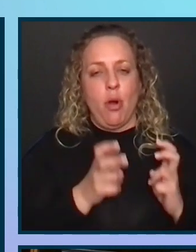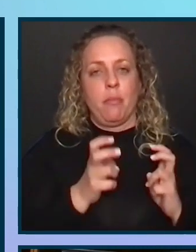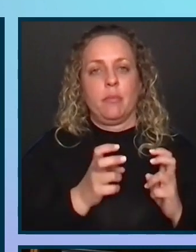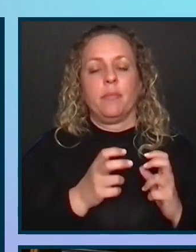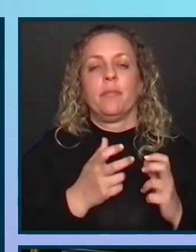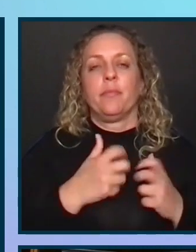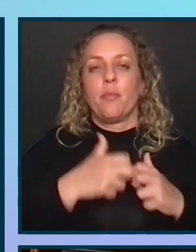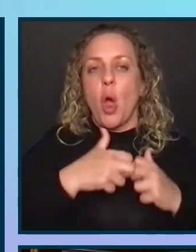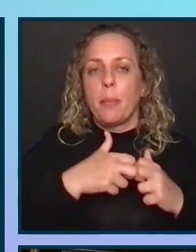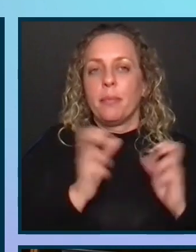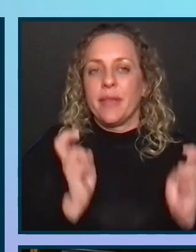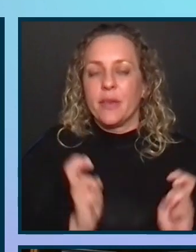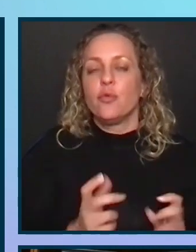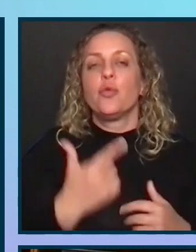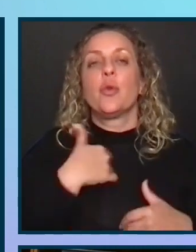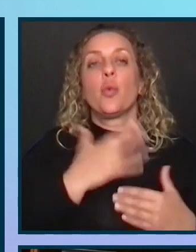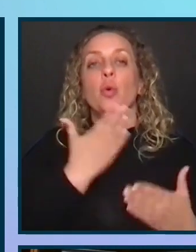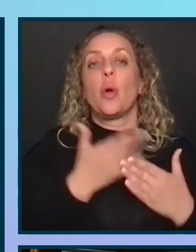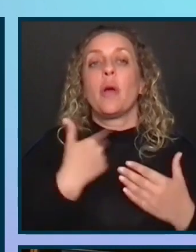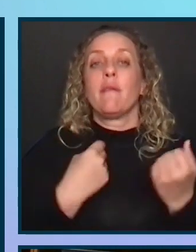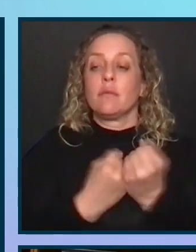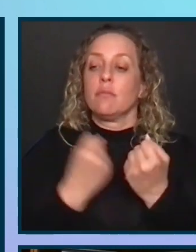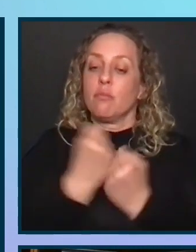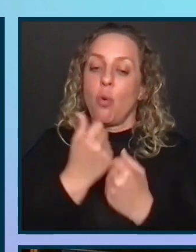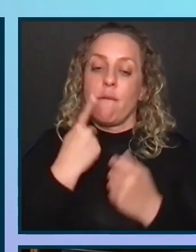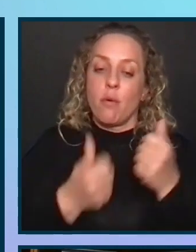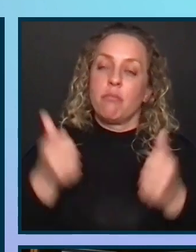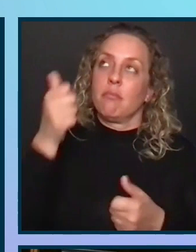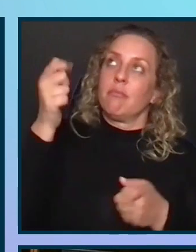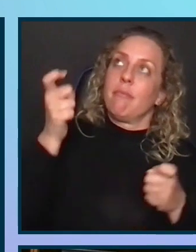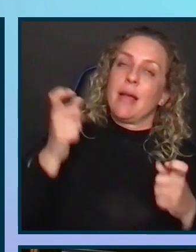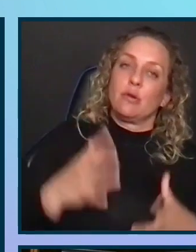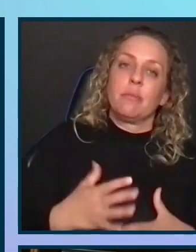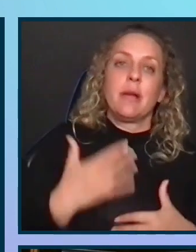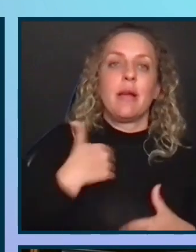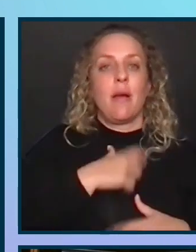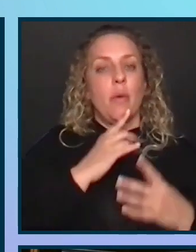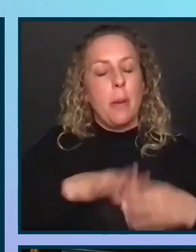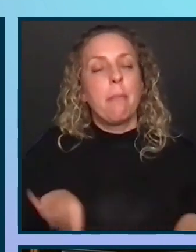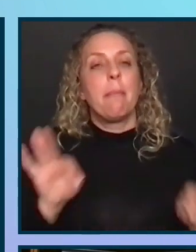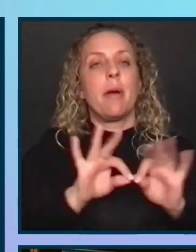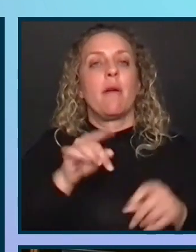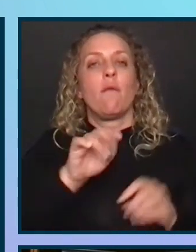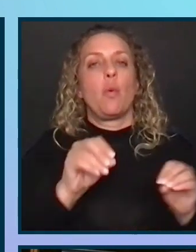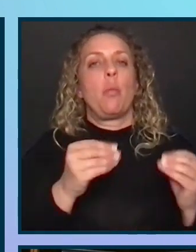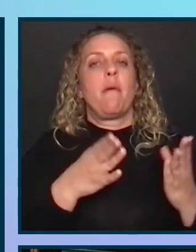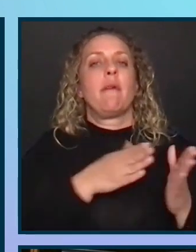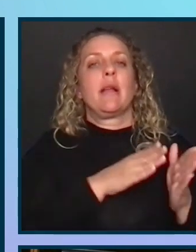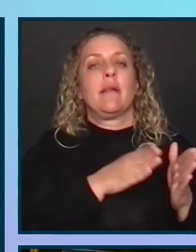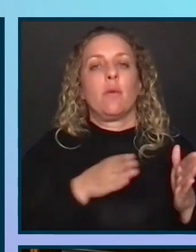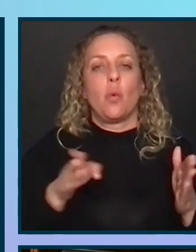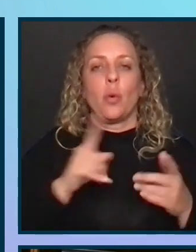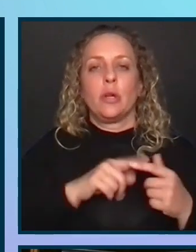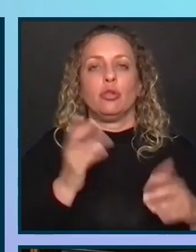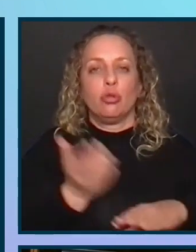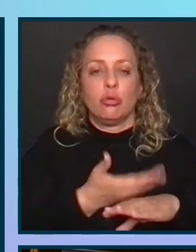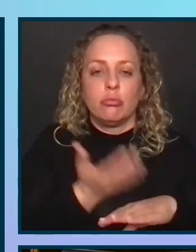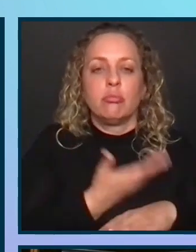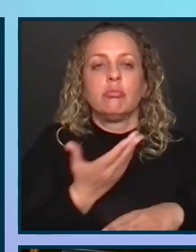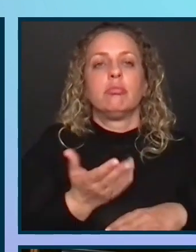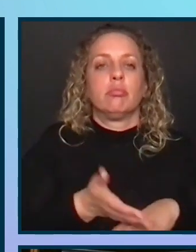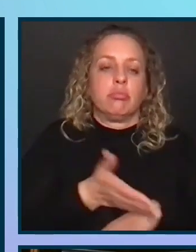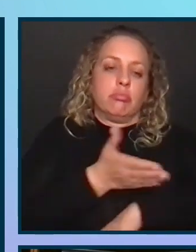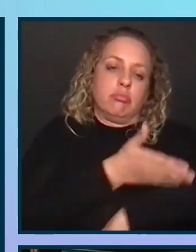It works well when you have strong support from senior management. It will be imperative that you provide ways to continue upskilling and